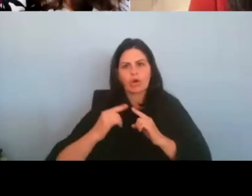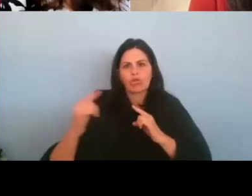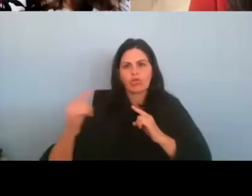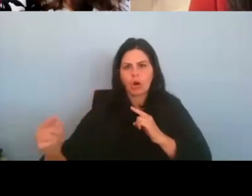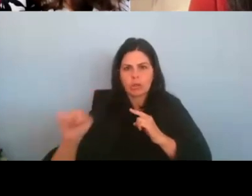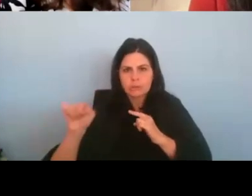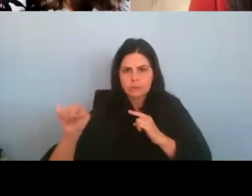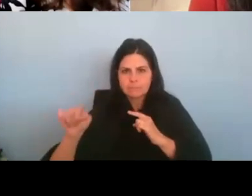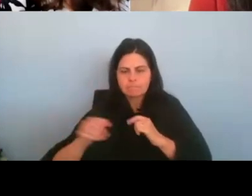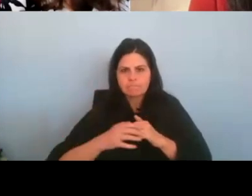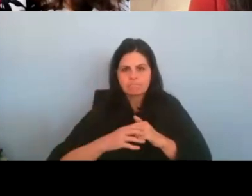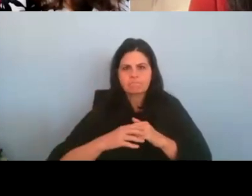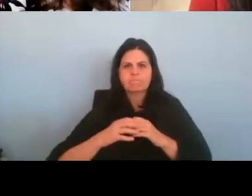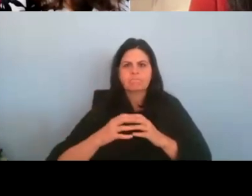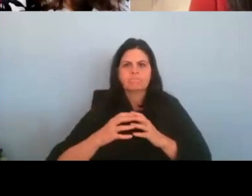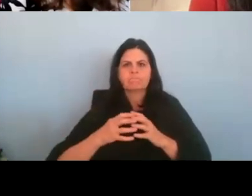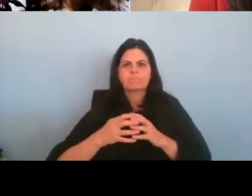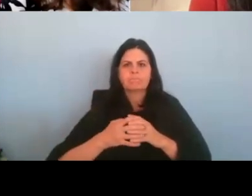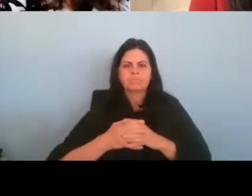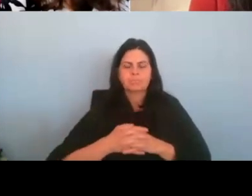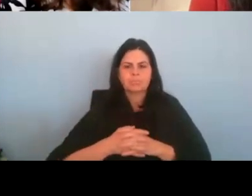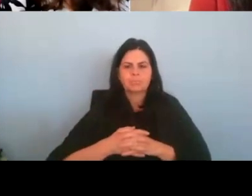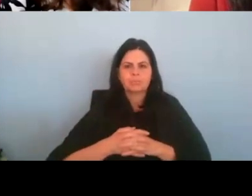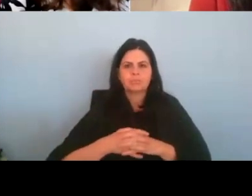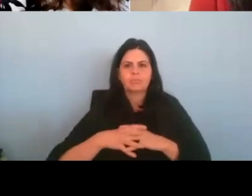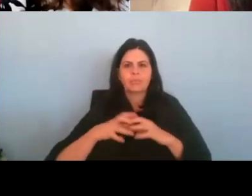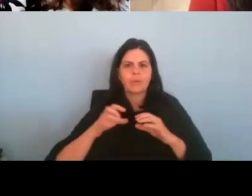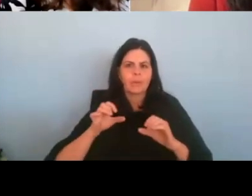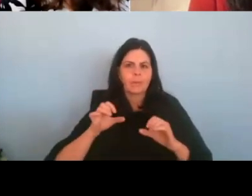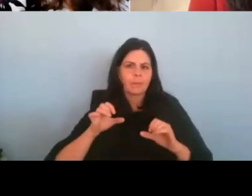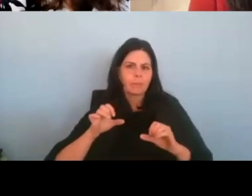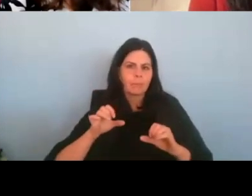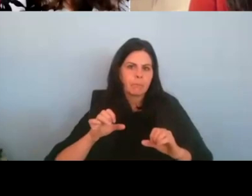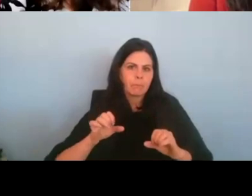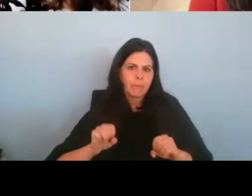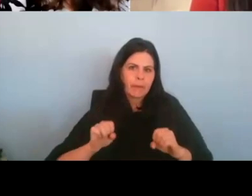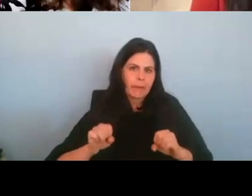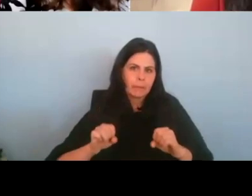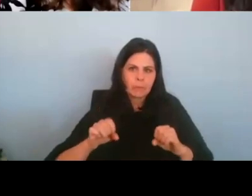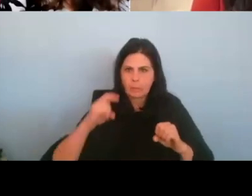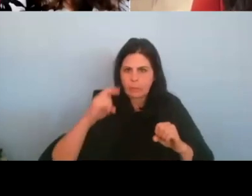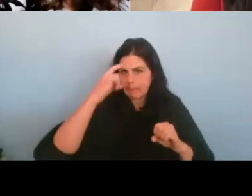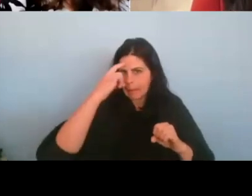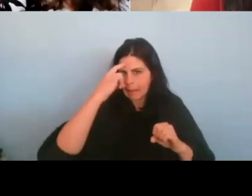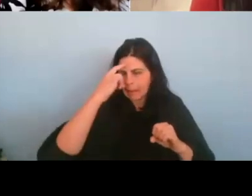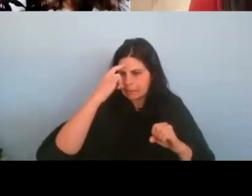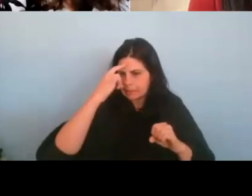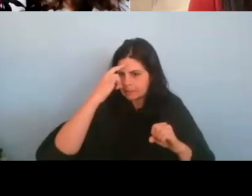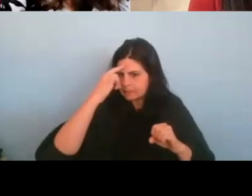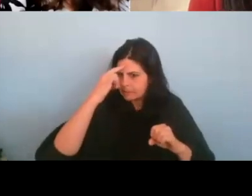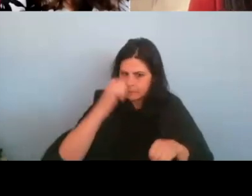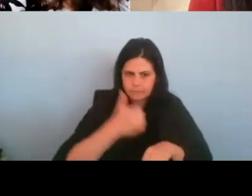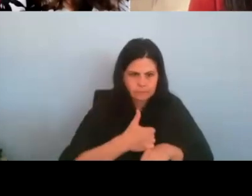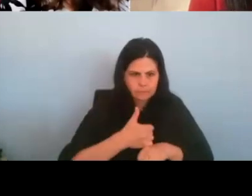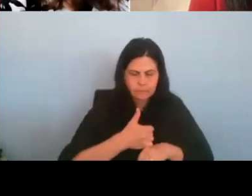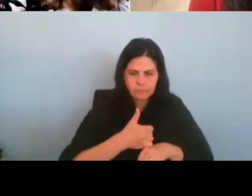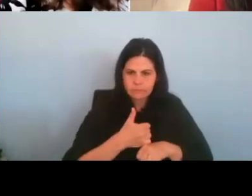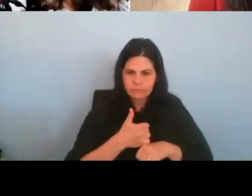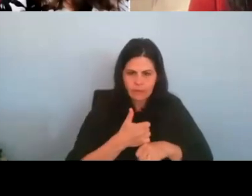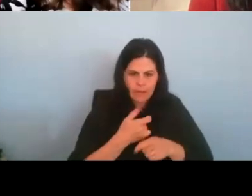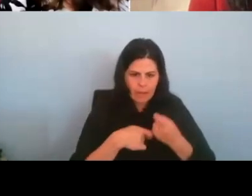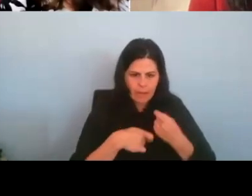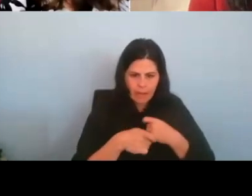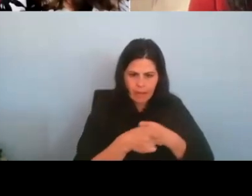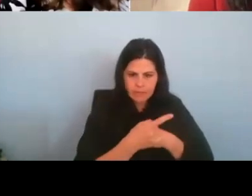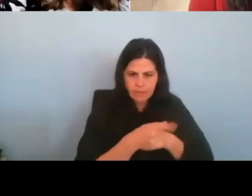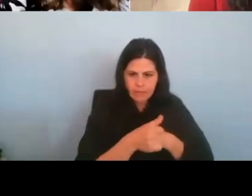um, put myself in the mindset of someone who doesn't communicate the way that I communicate